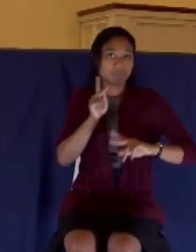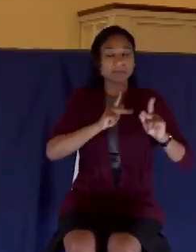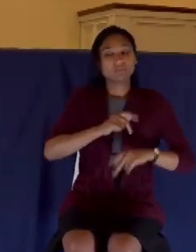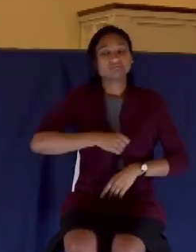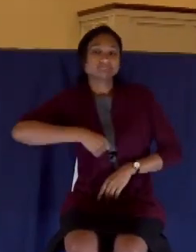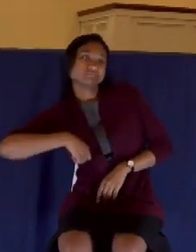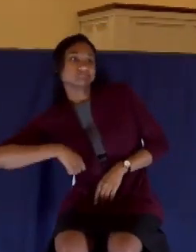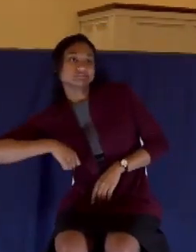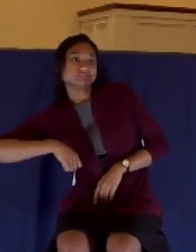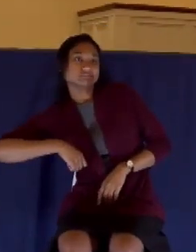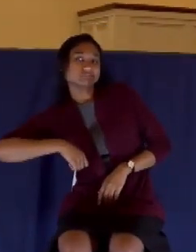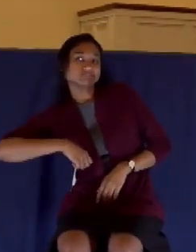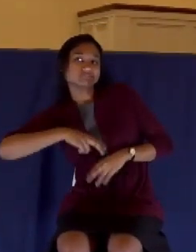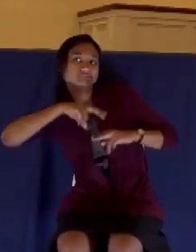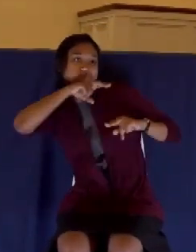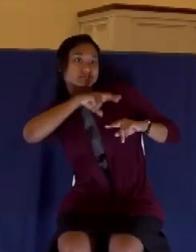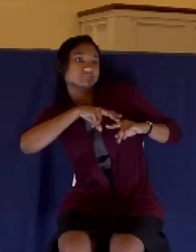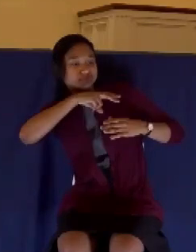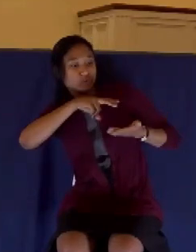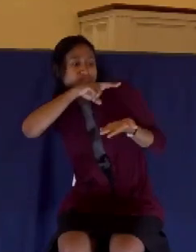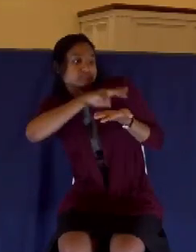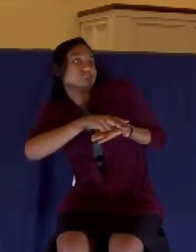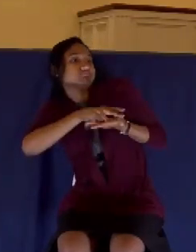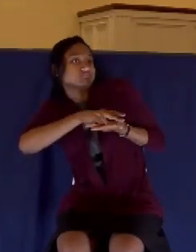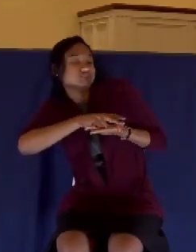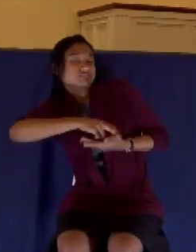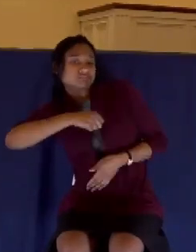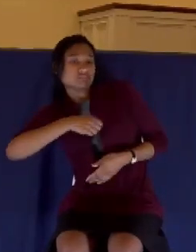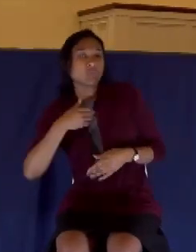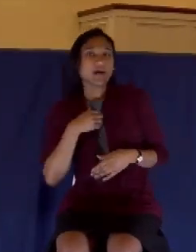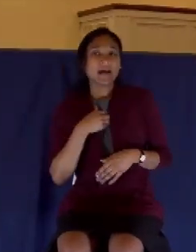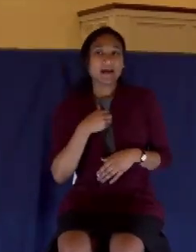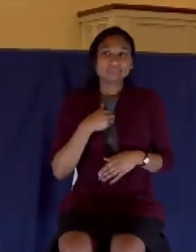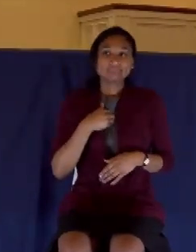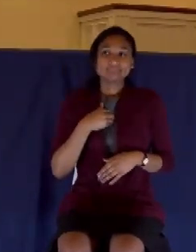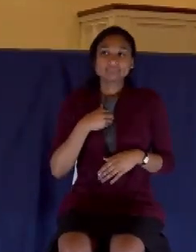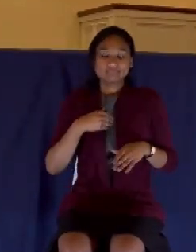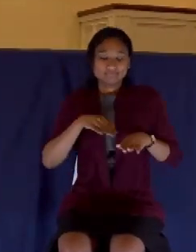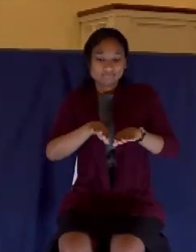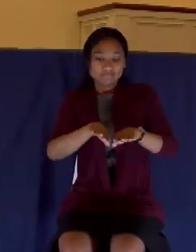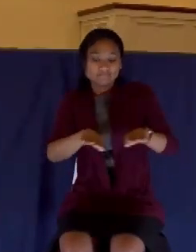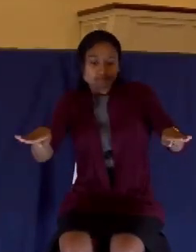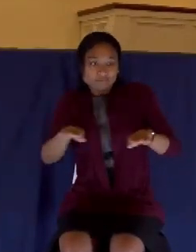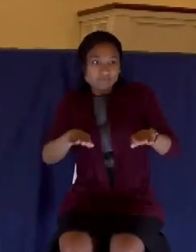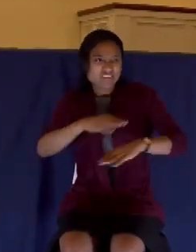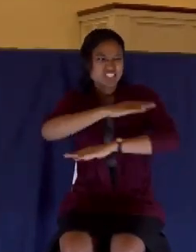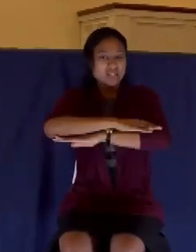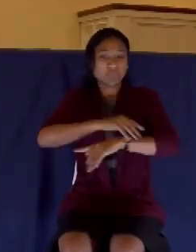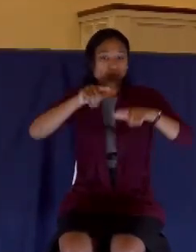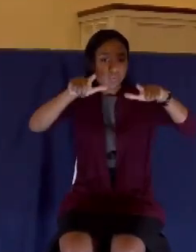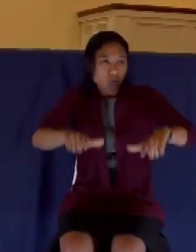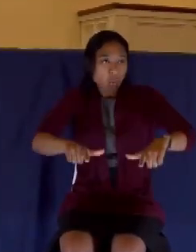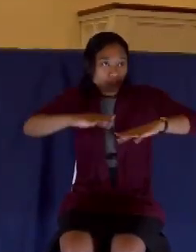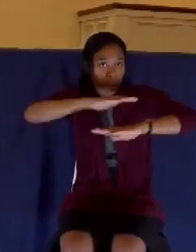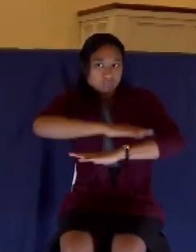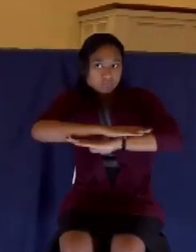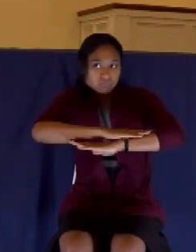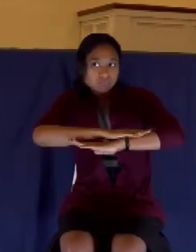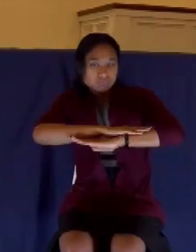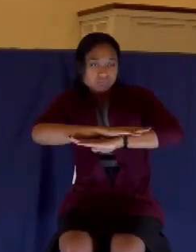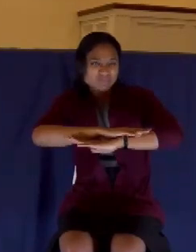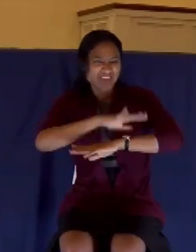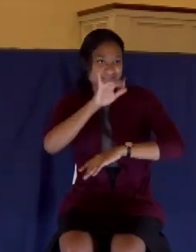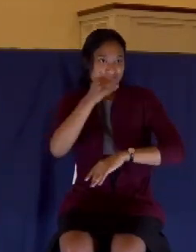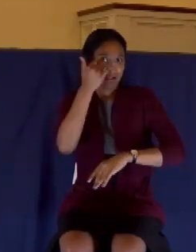elbow and there would be a small short table there in front of you. Which is why, by the way, foot washing was